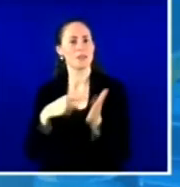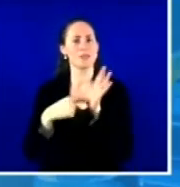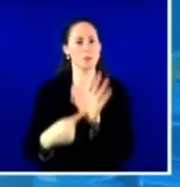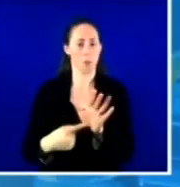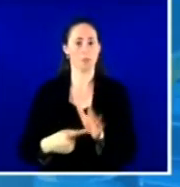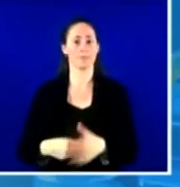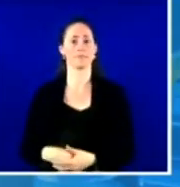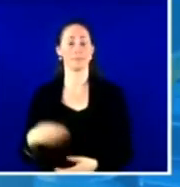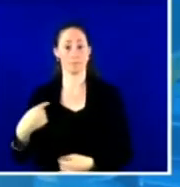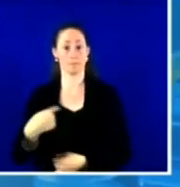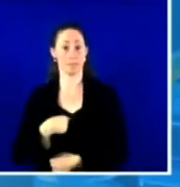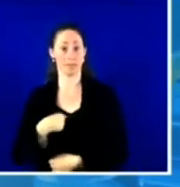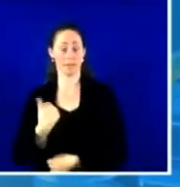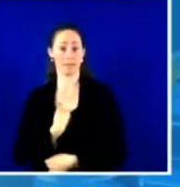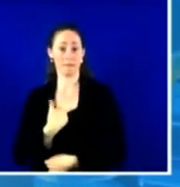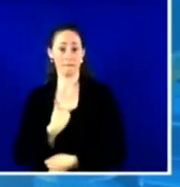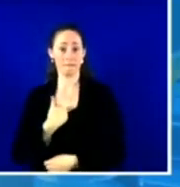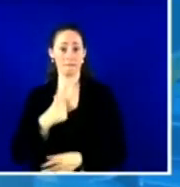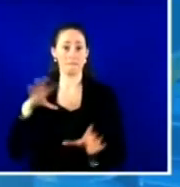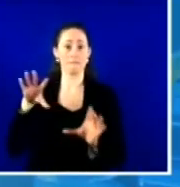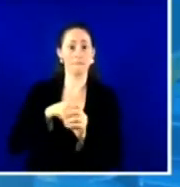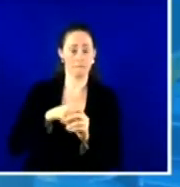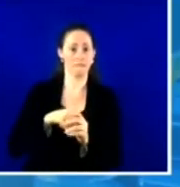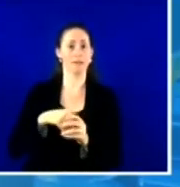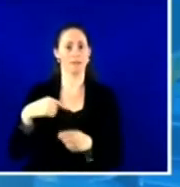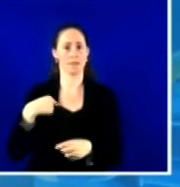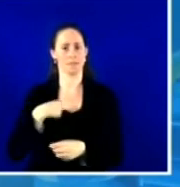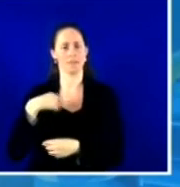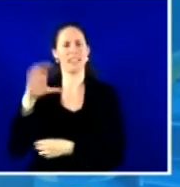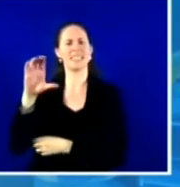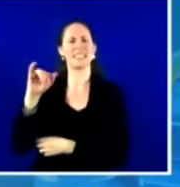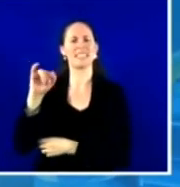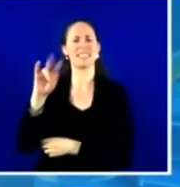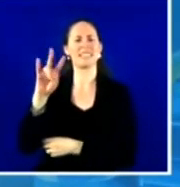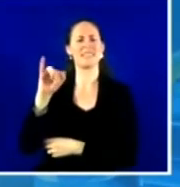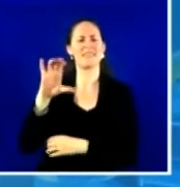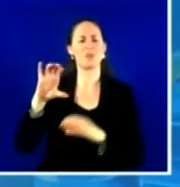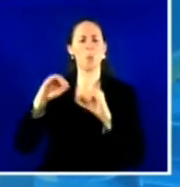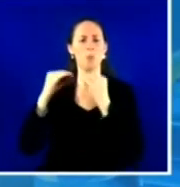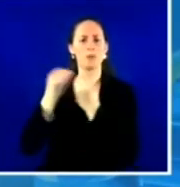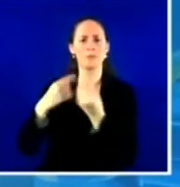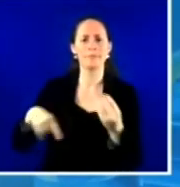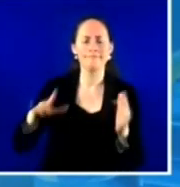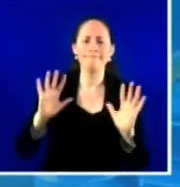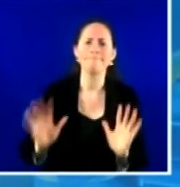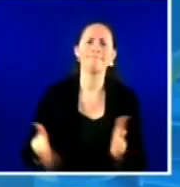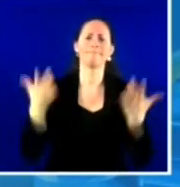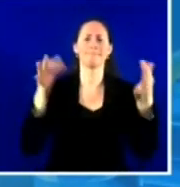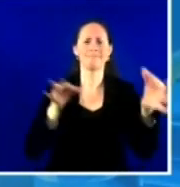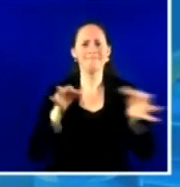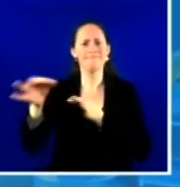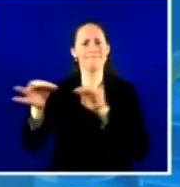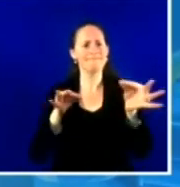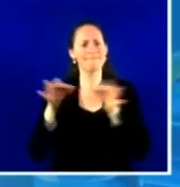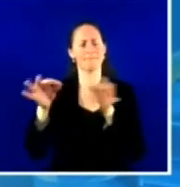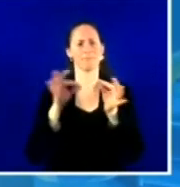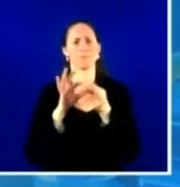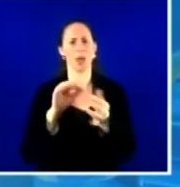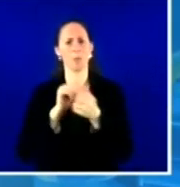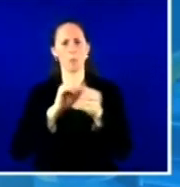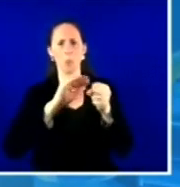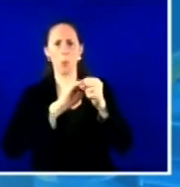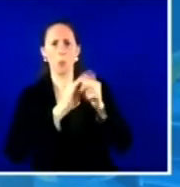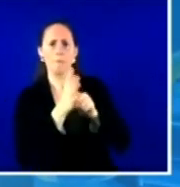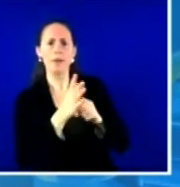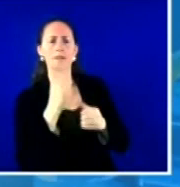civic organizations where we've increased awareness around COVID vaccine and discussed the myths and the facts around the vaccine